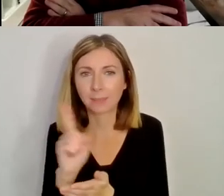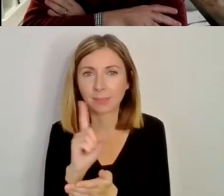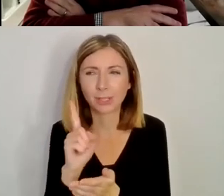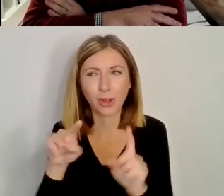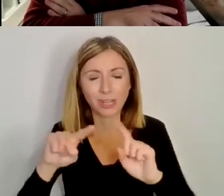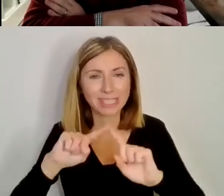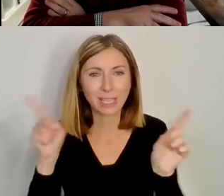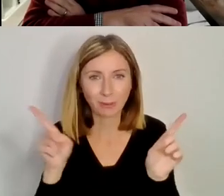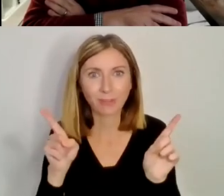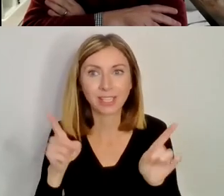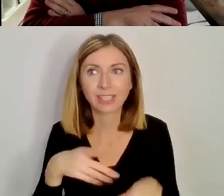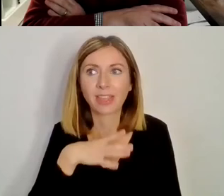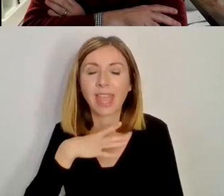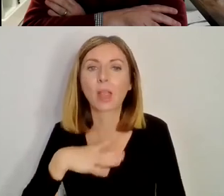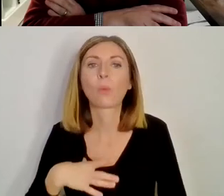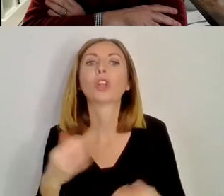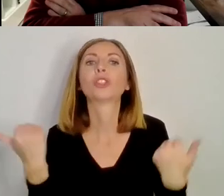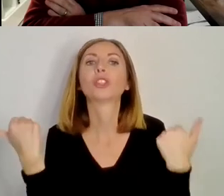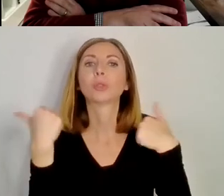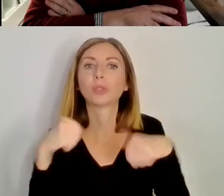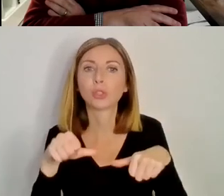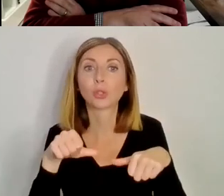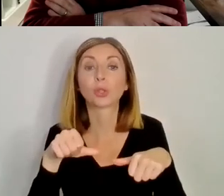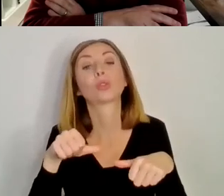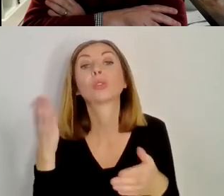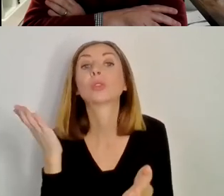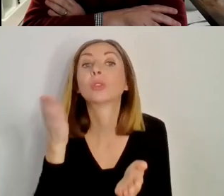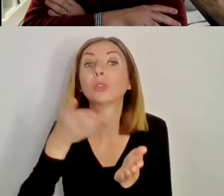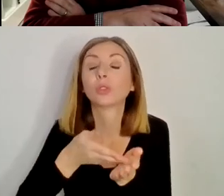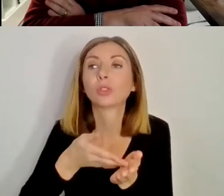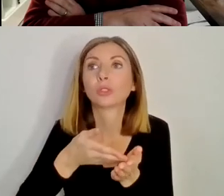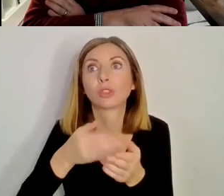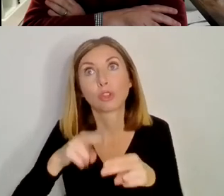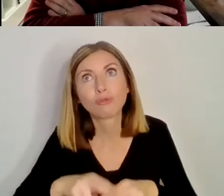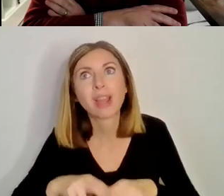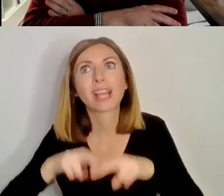a place of resignation in the, of resurrection, sorry, in the ocean.